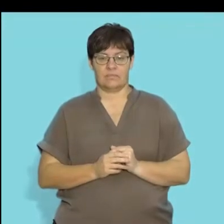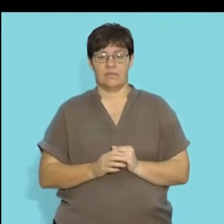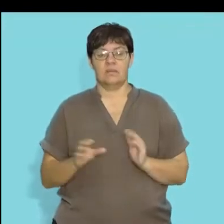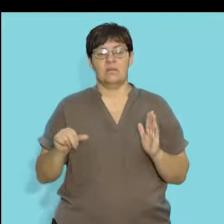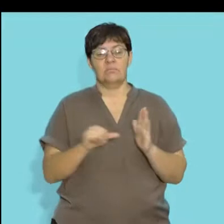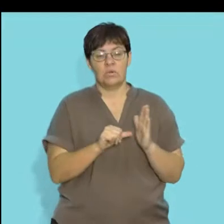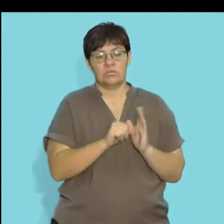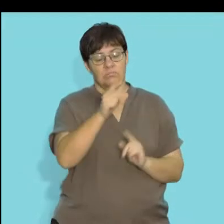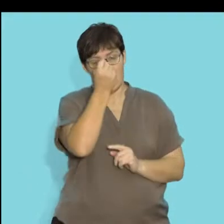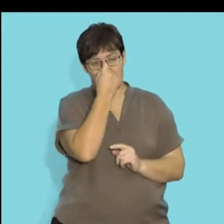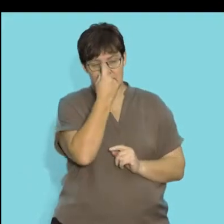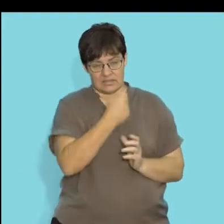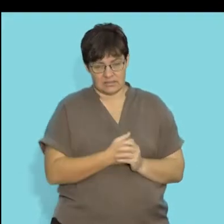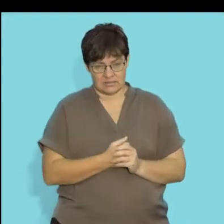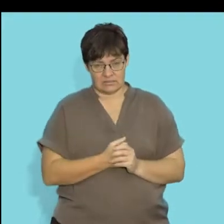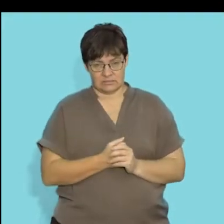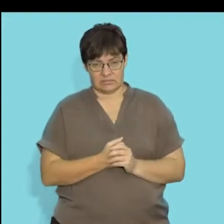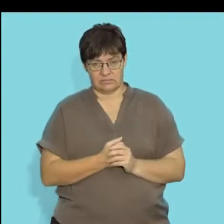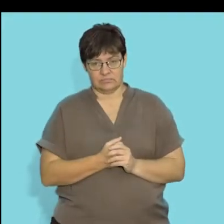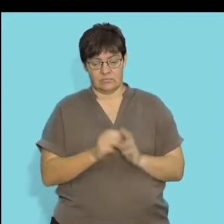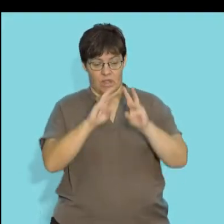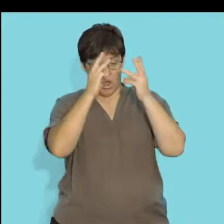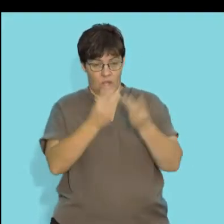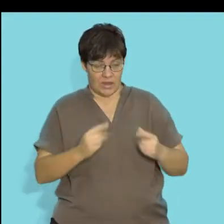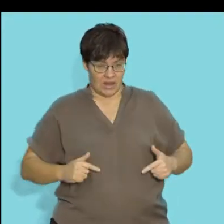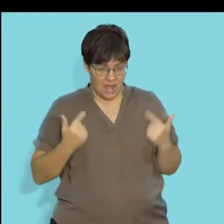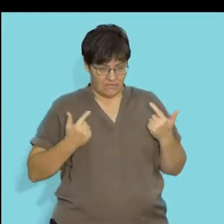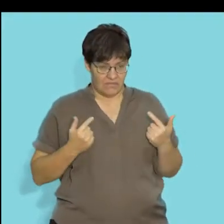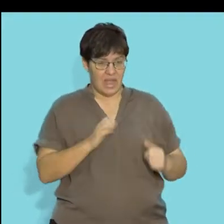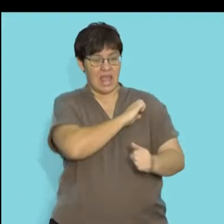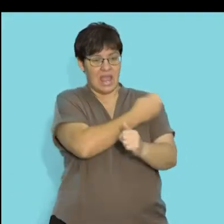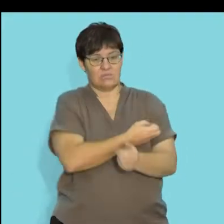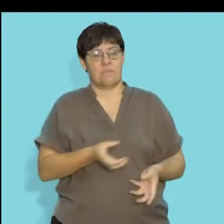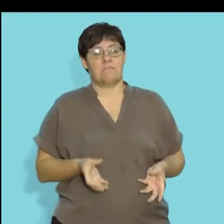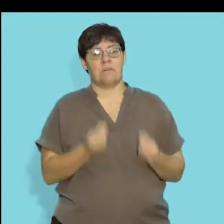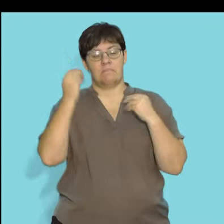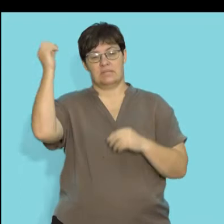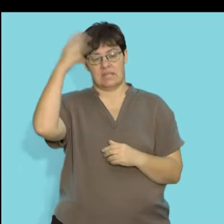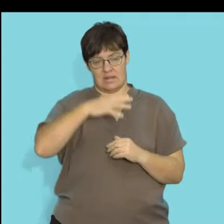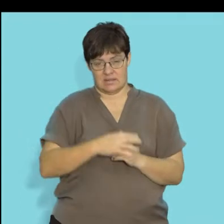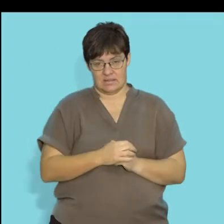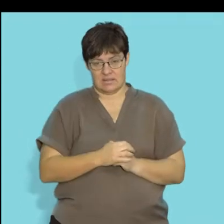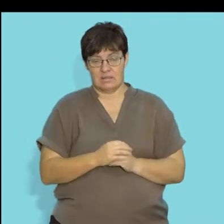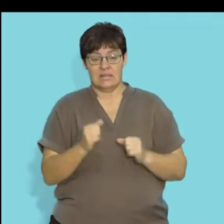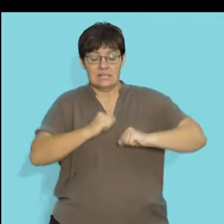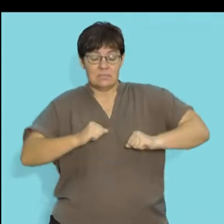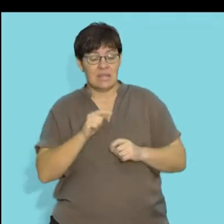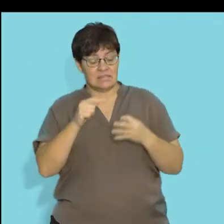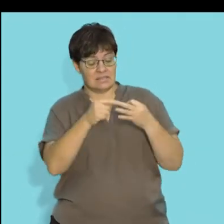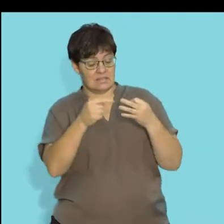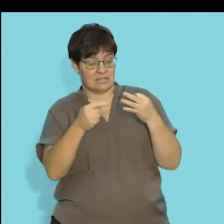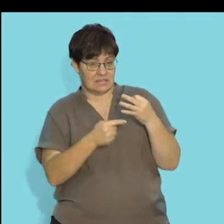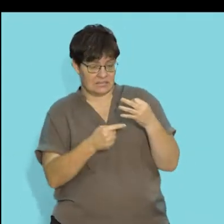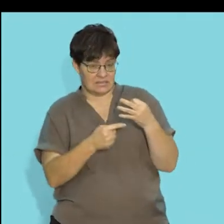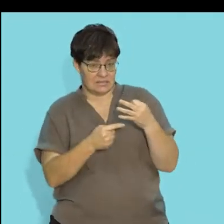So, it's important that we understand that life on earth gets the energy from the sun, and this space in which the